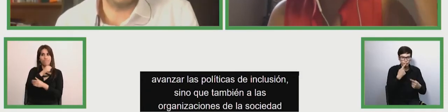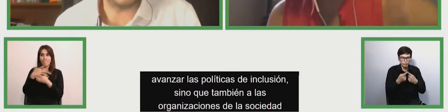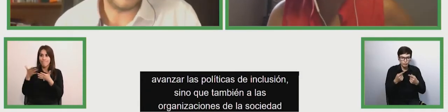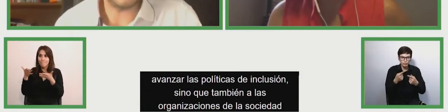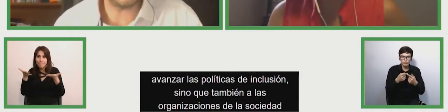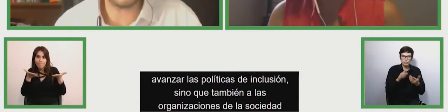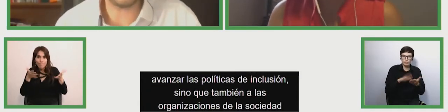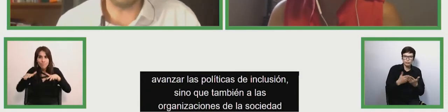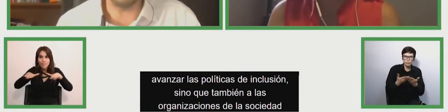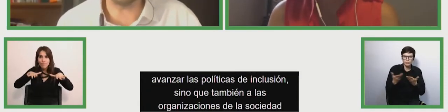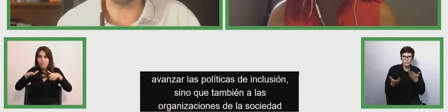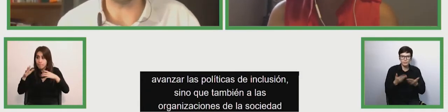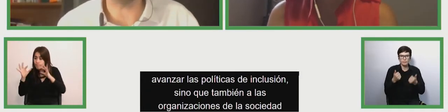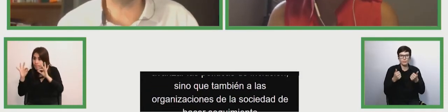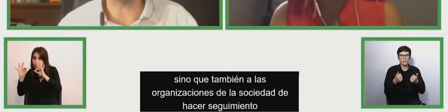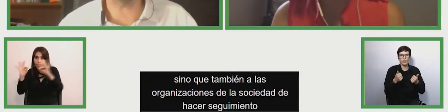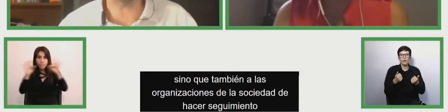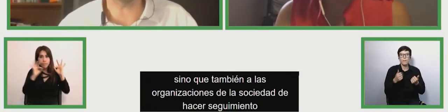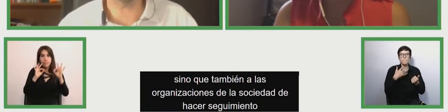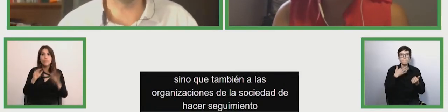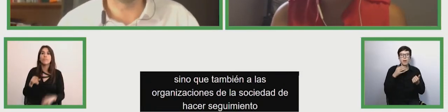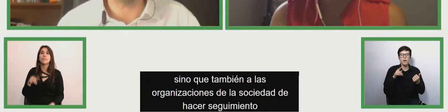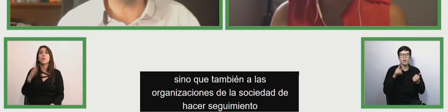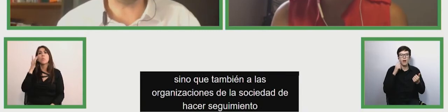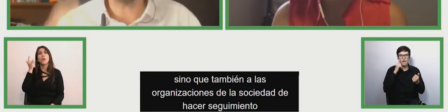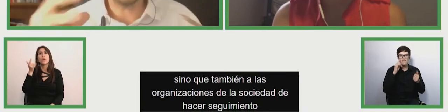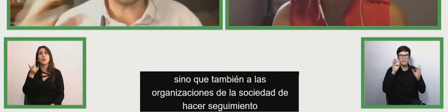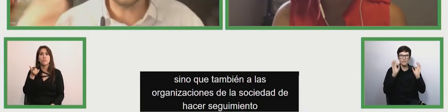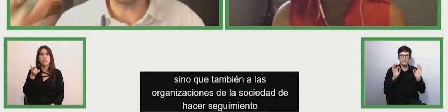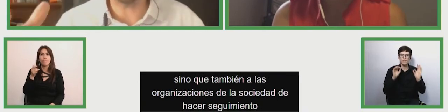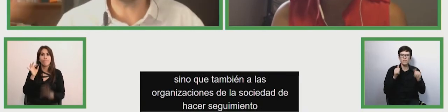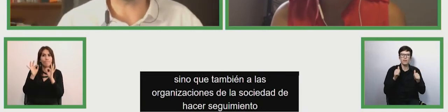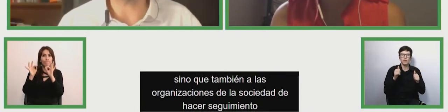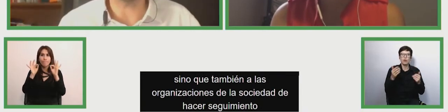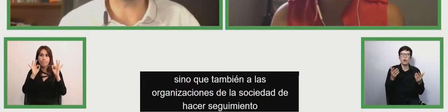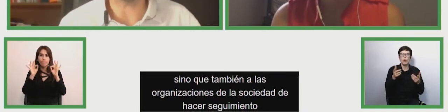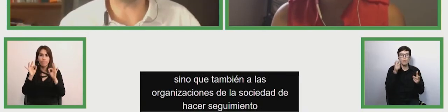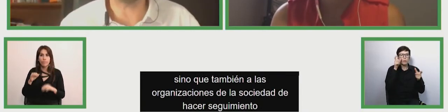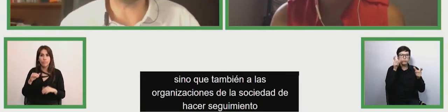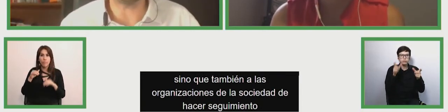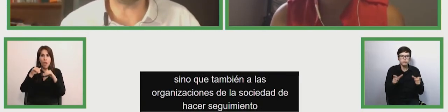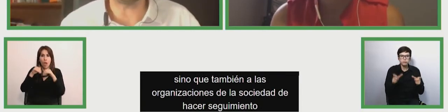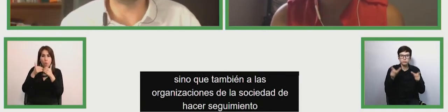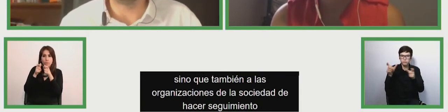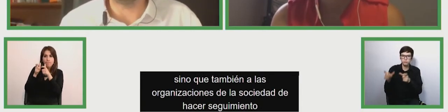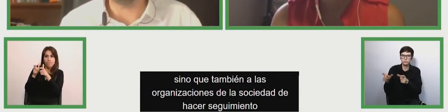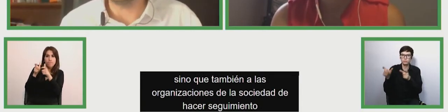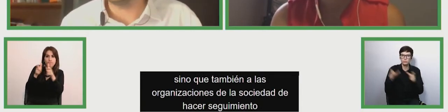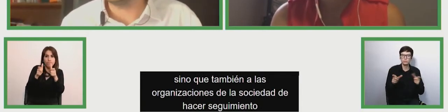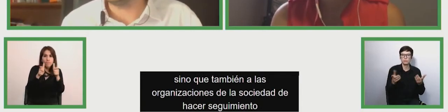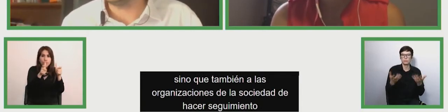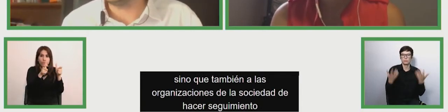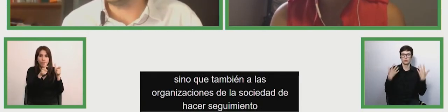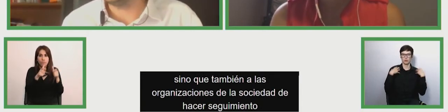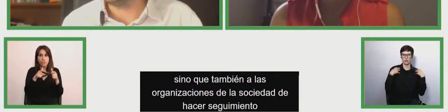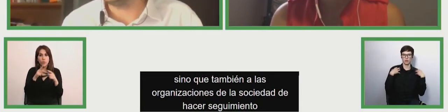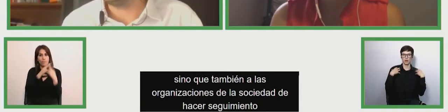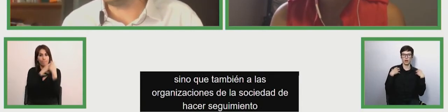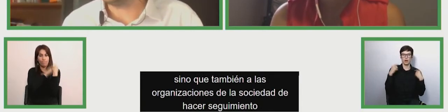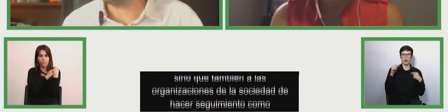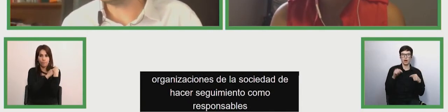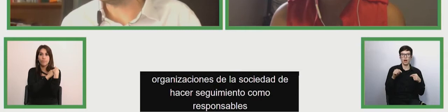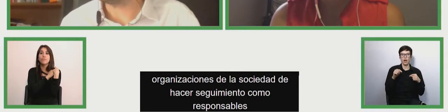that they must do as watch as watchdogs uh responsible for um